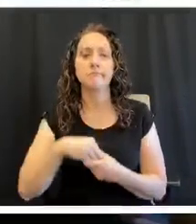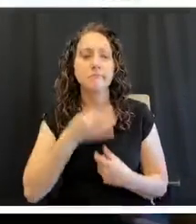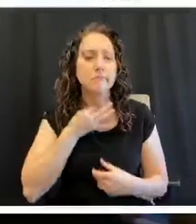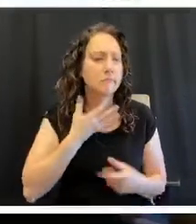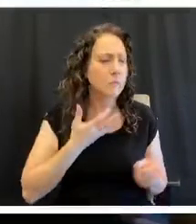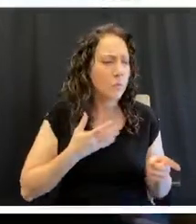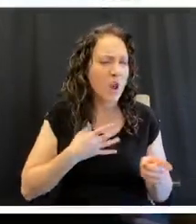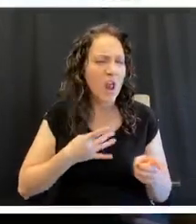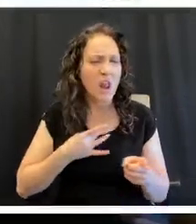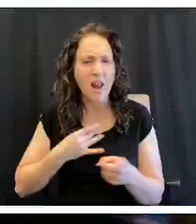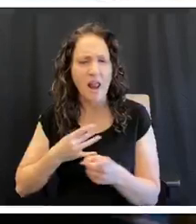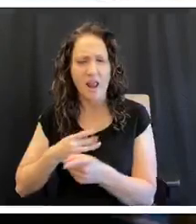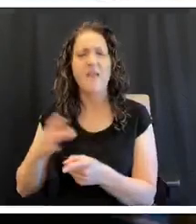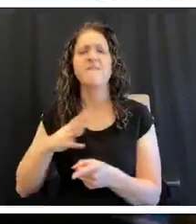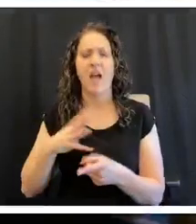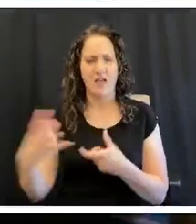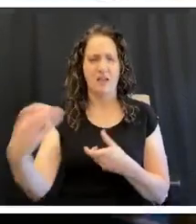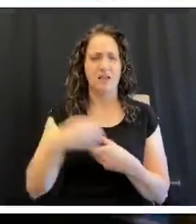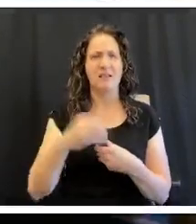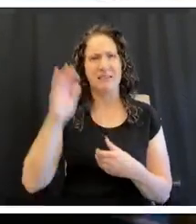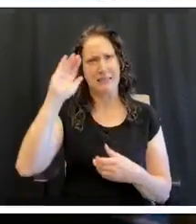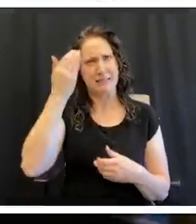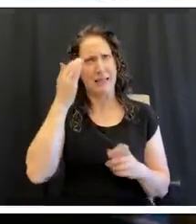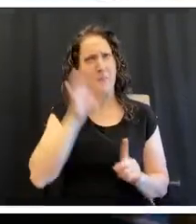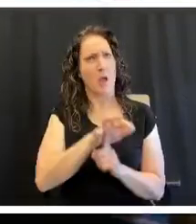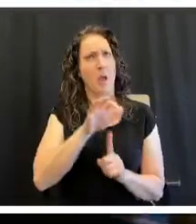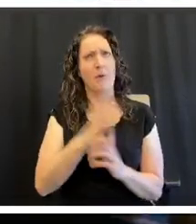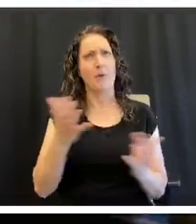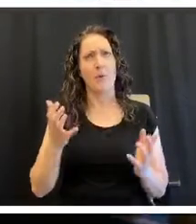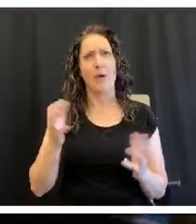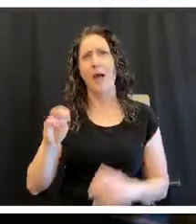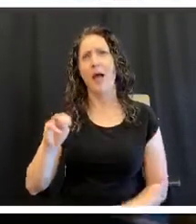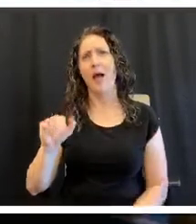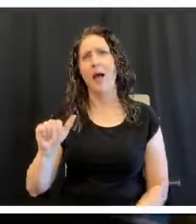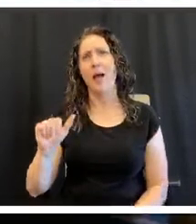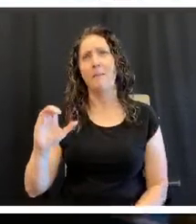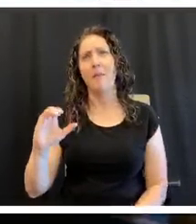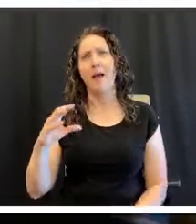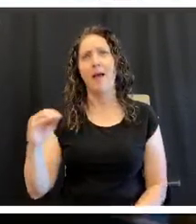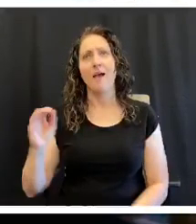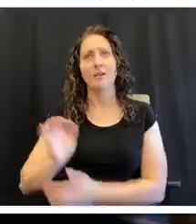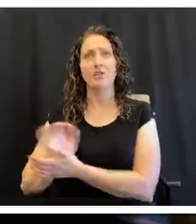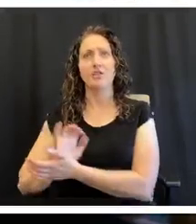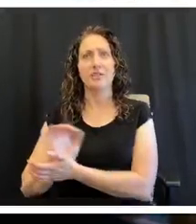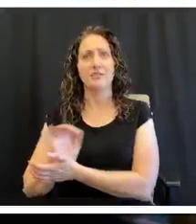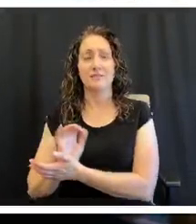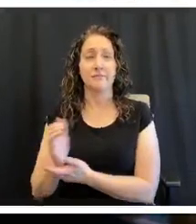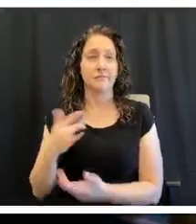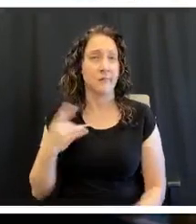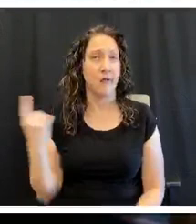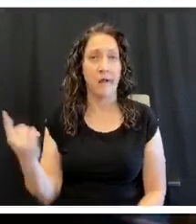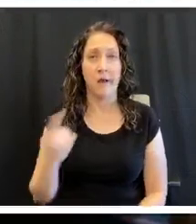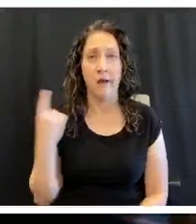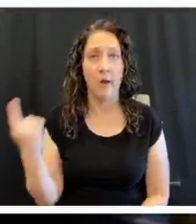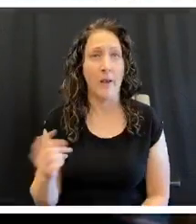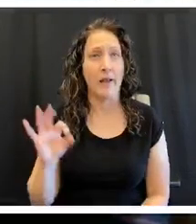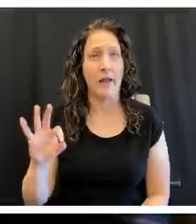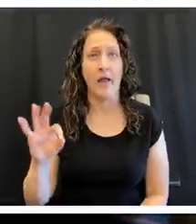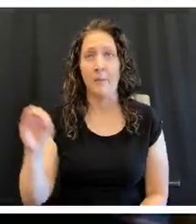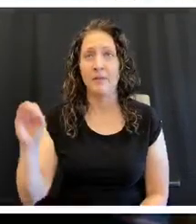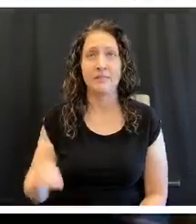eat. And mac and cheese is something that the kids will eat 99% of the time. Always. And they,